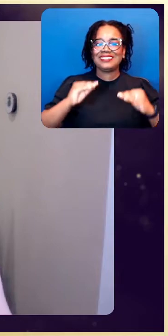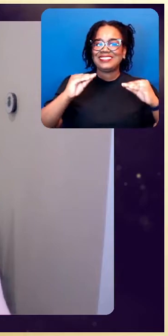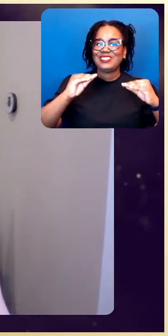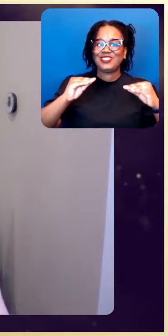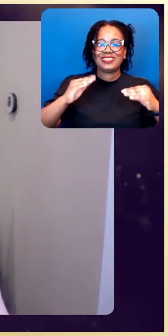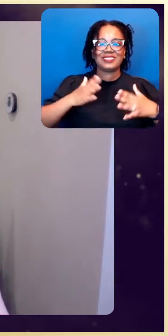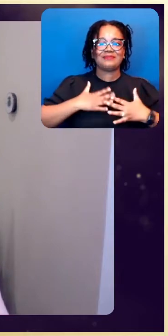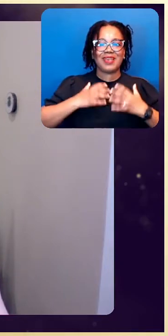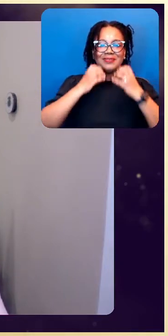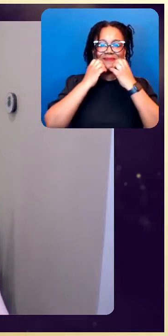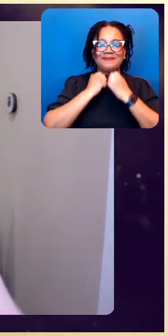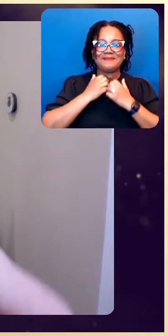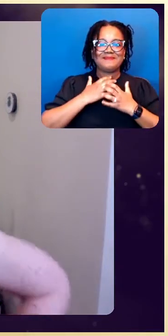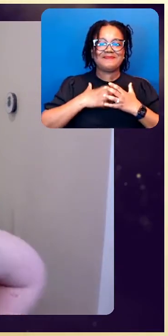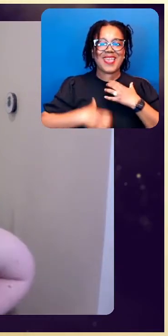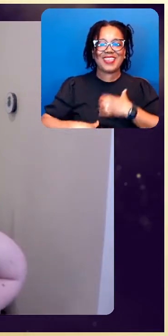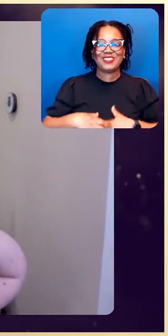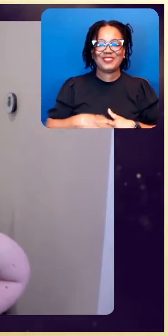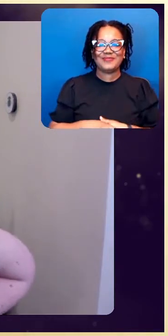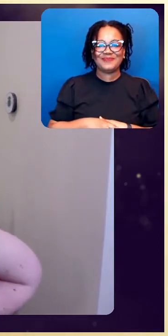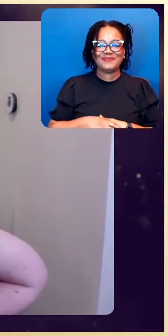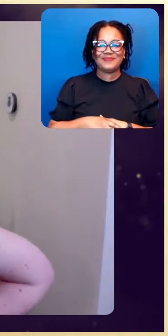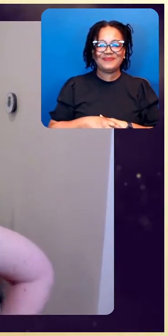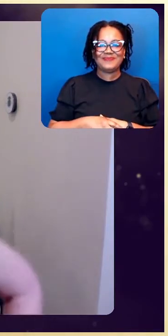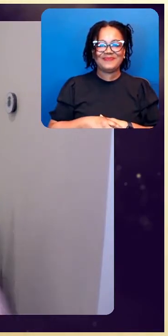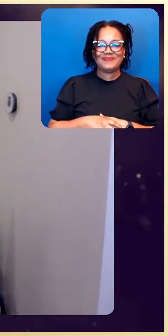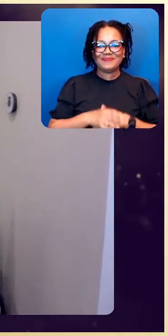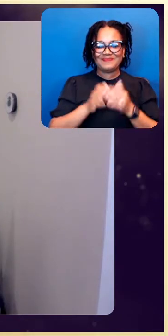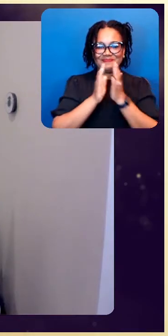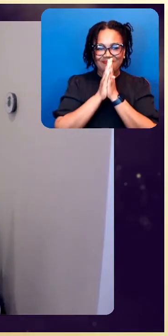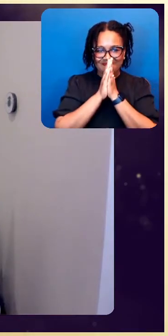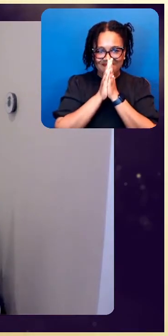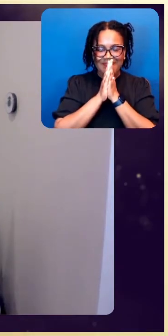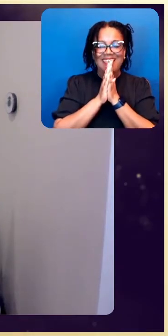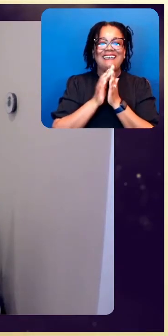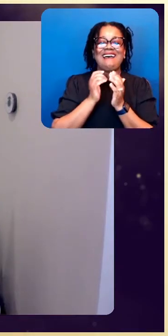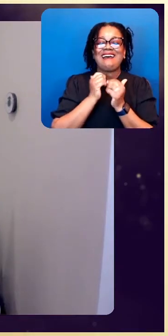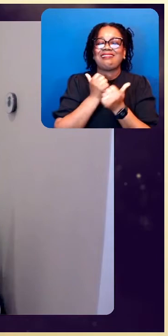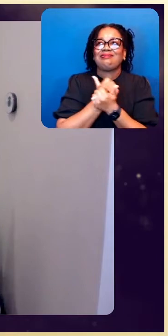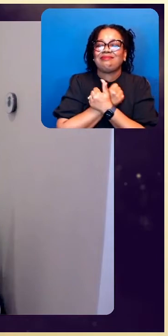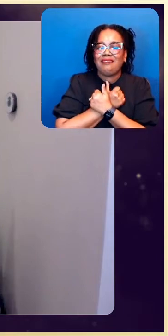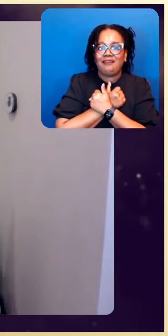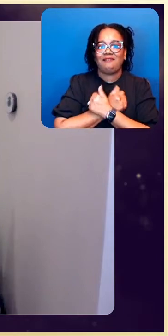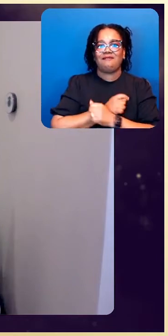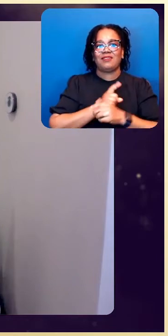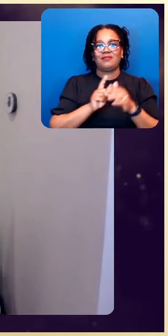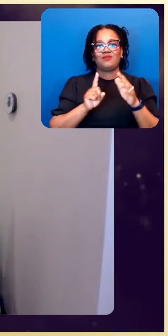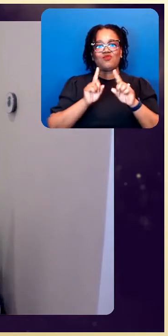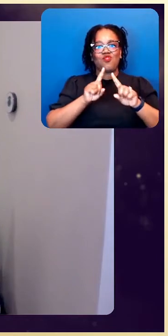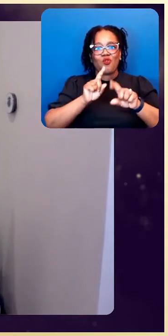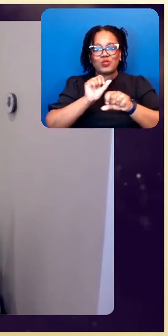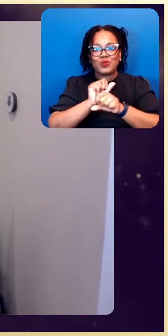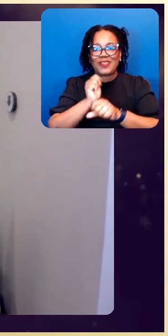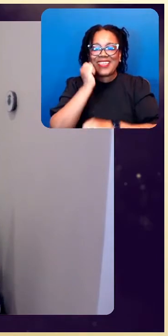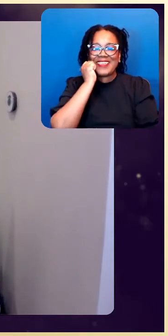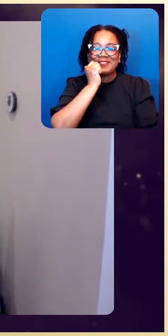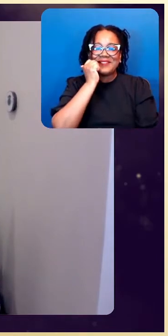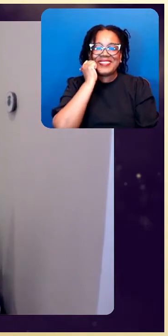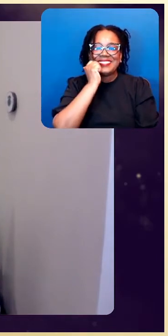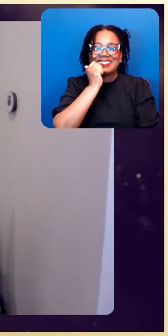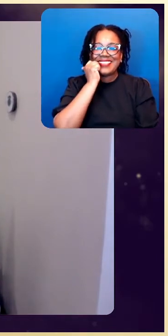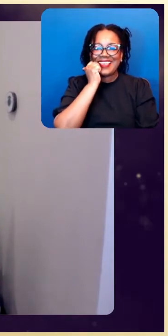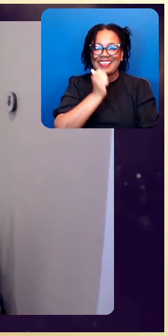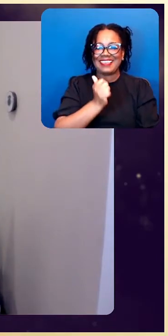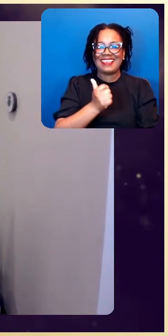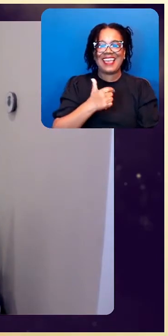going into work every single day, and I love all of the students that are